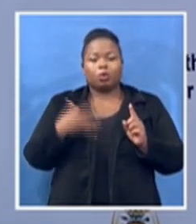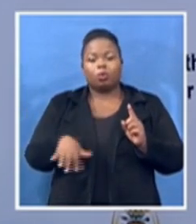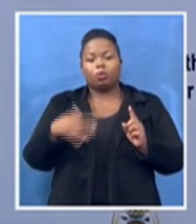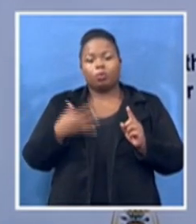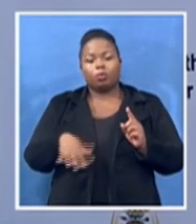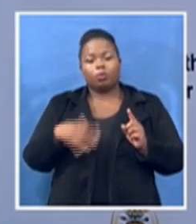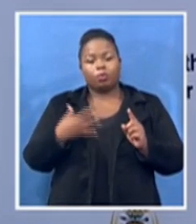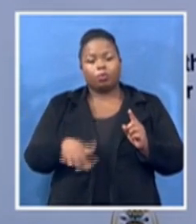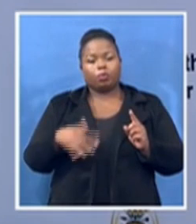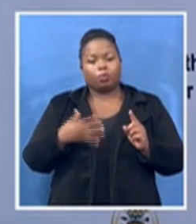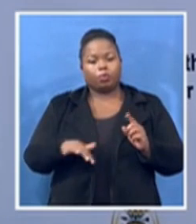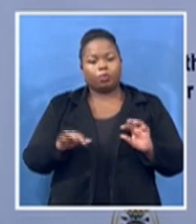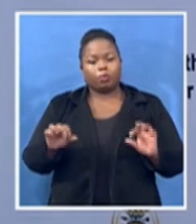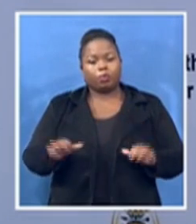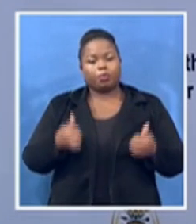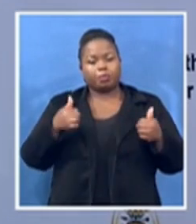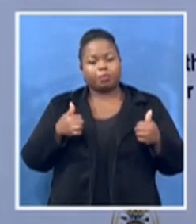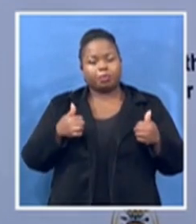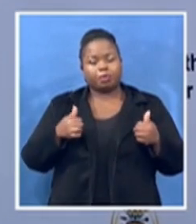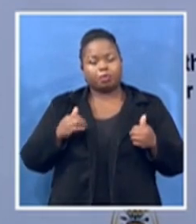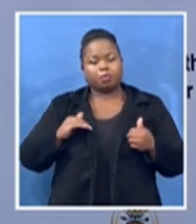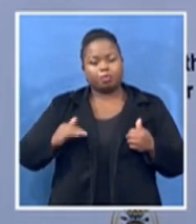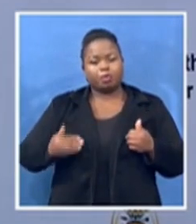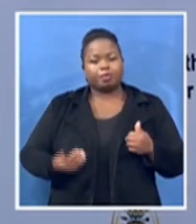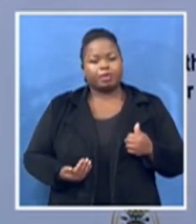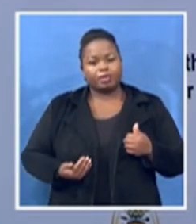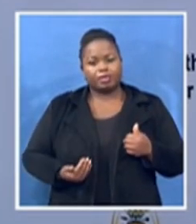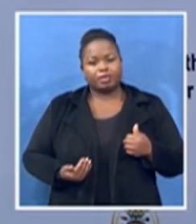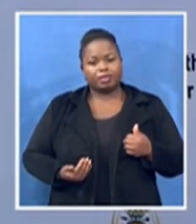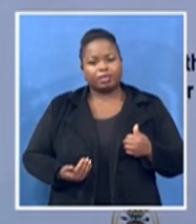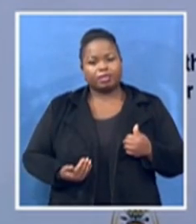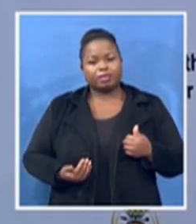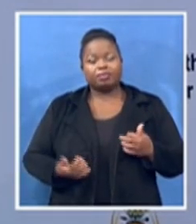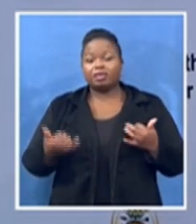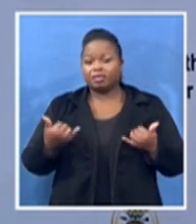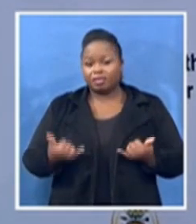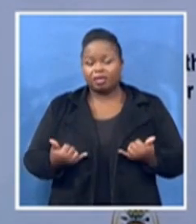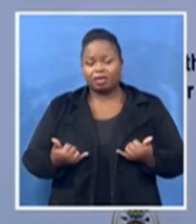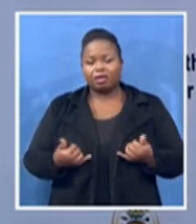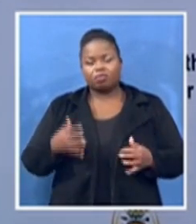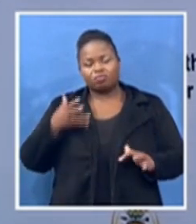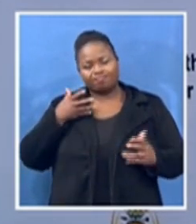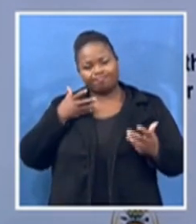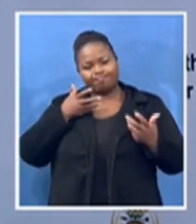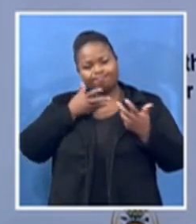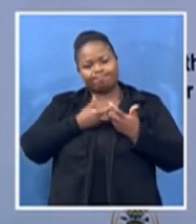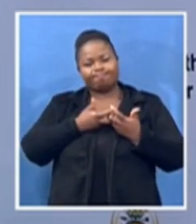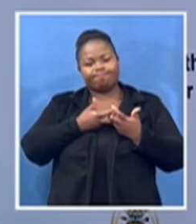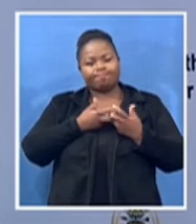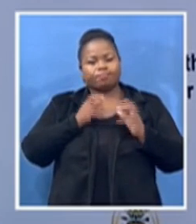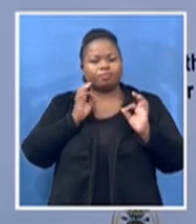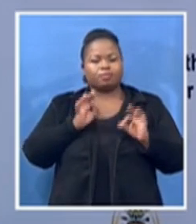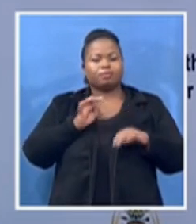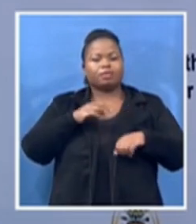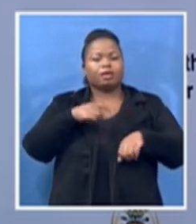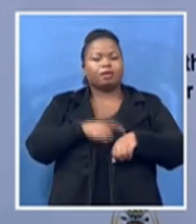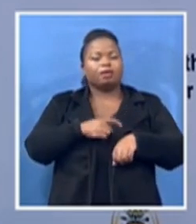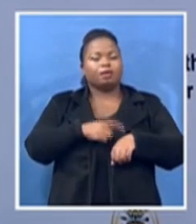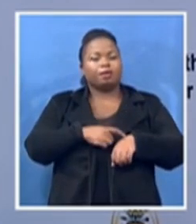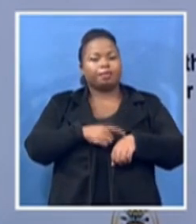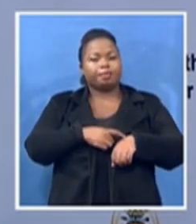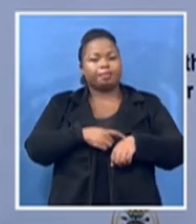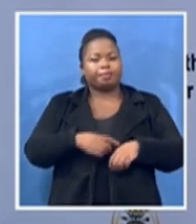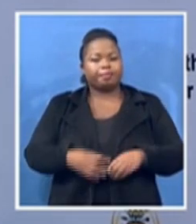when it's so appropriate to do so. Eh, eh, at a time when eh, the